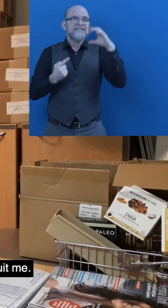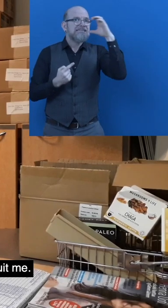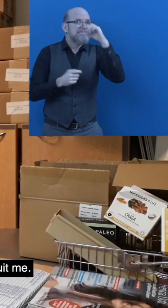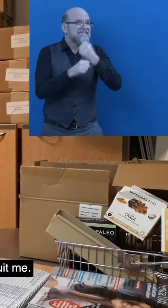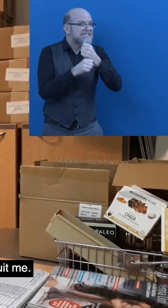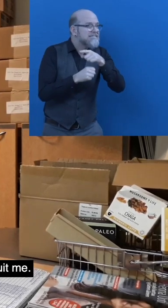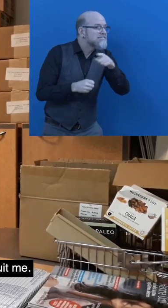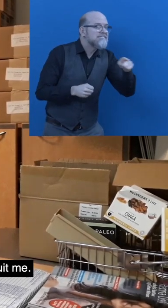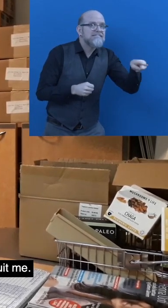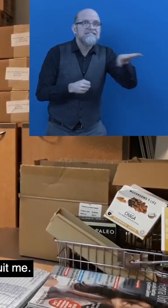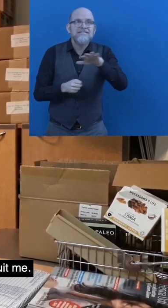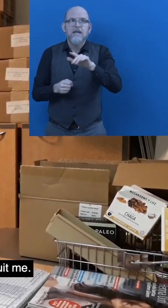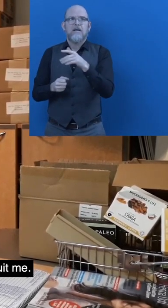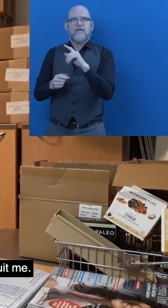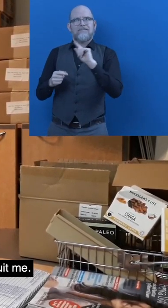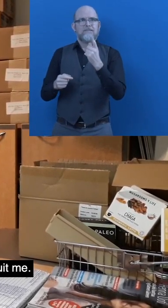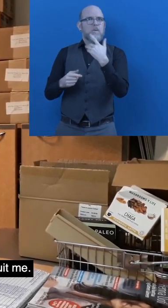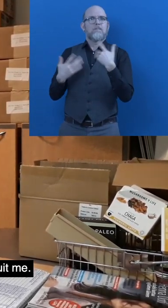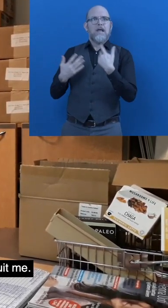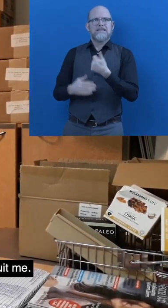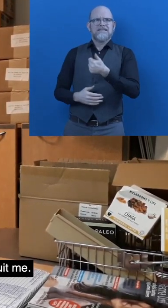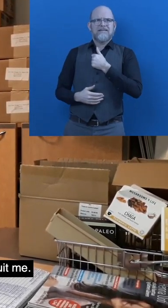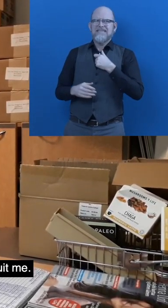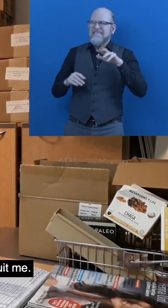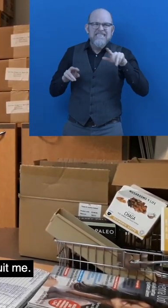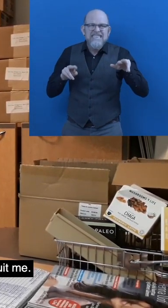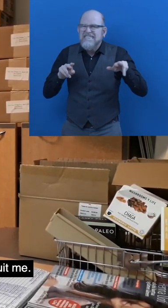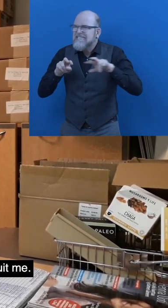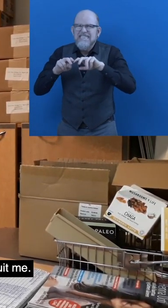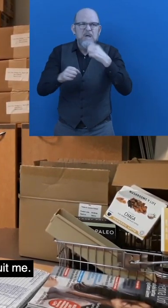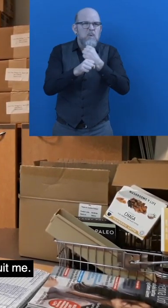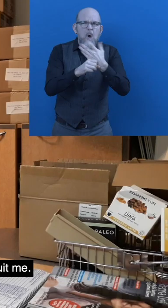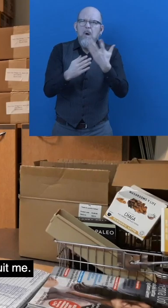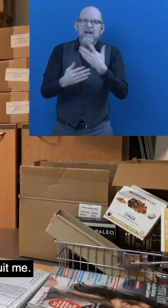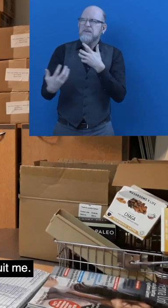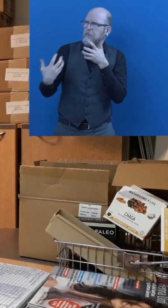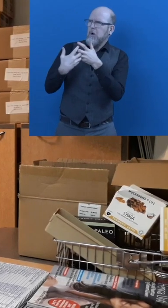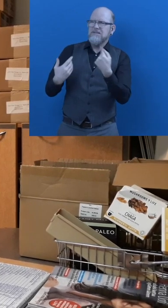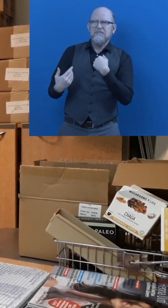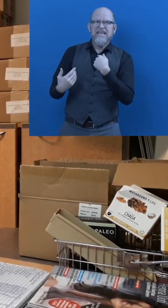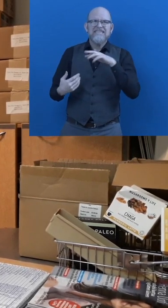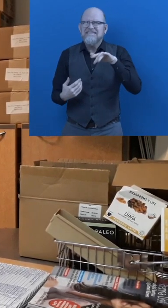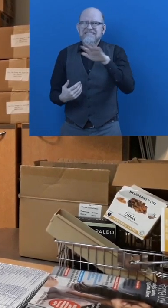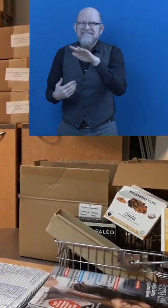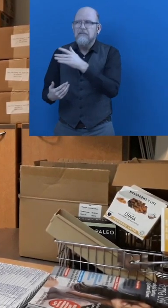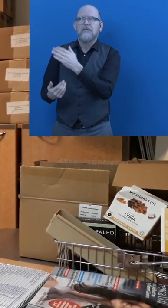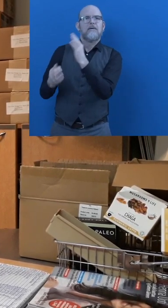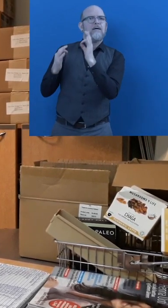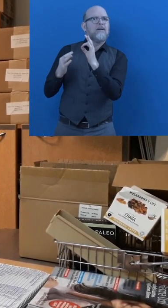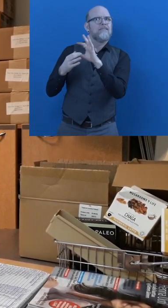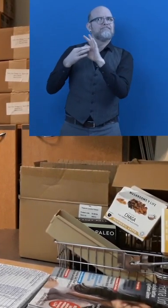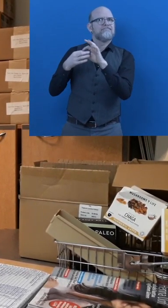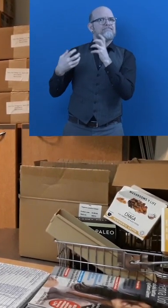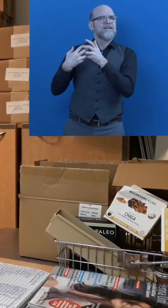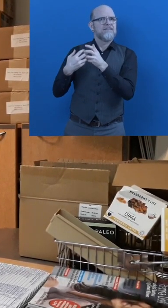example, figuring out what sort of job would suit me, making a